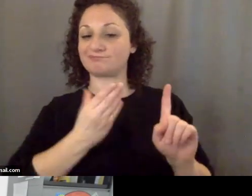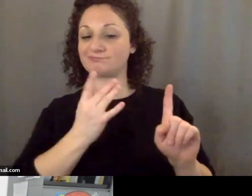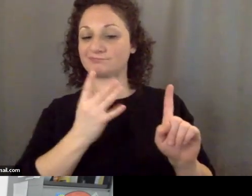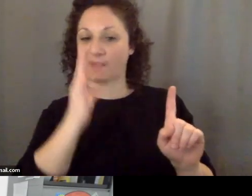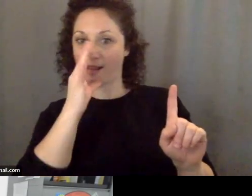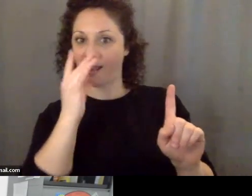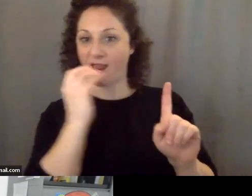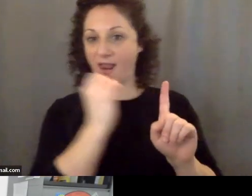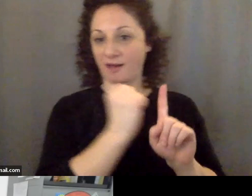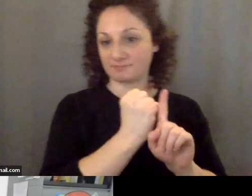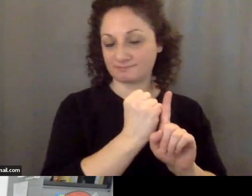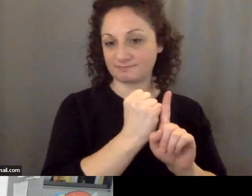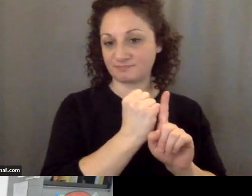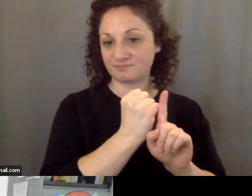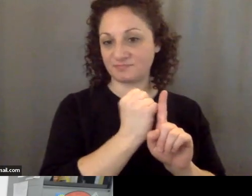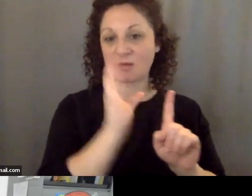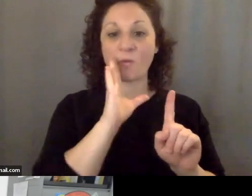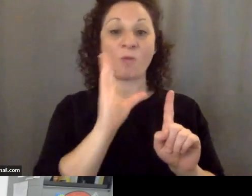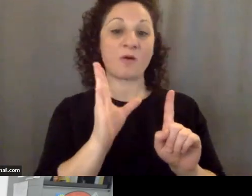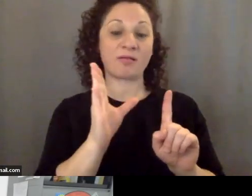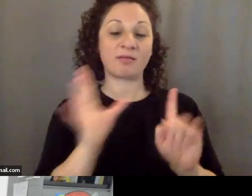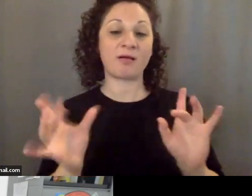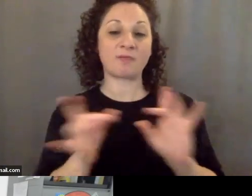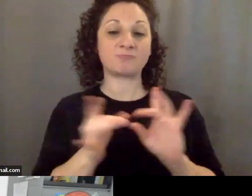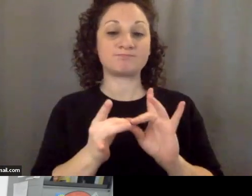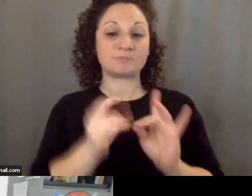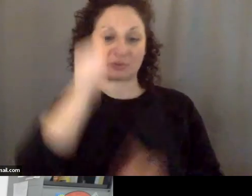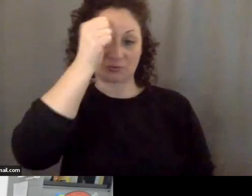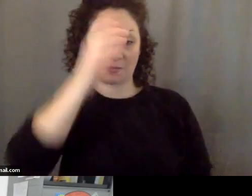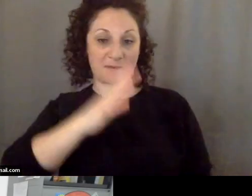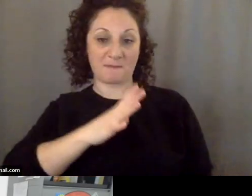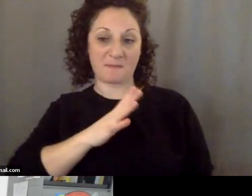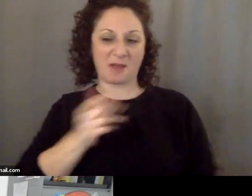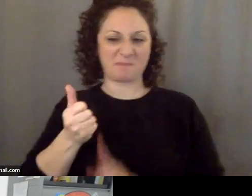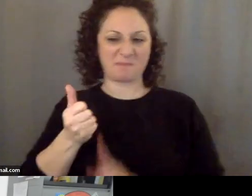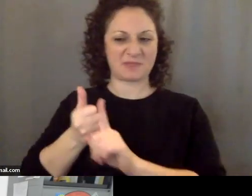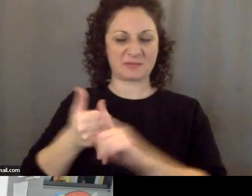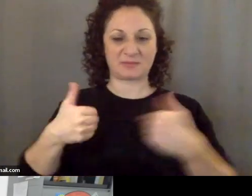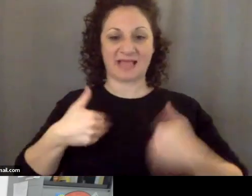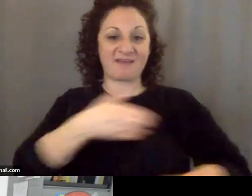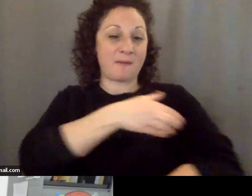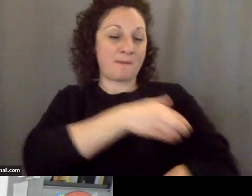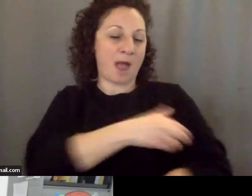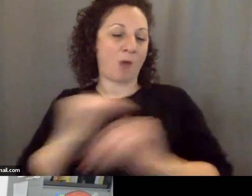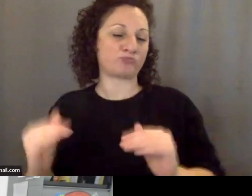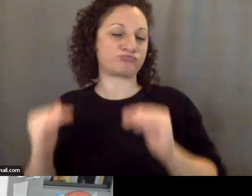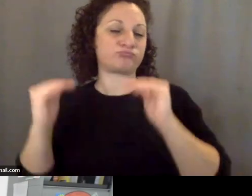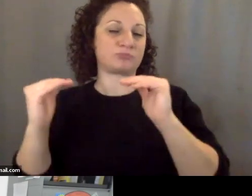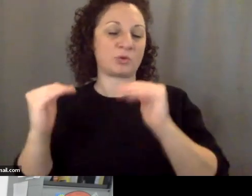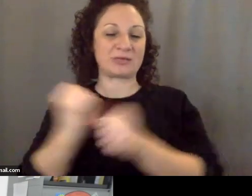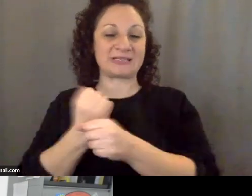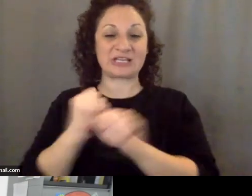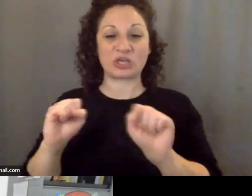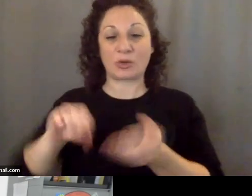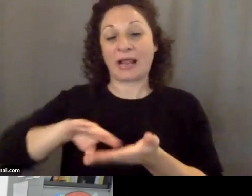herself to a male in a position of power with security clearances and it has